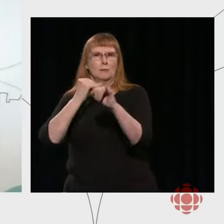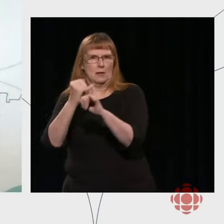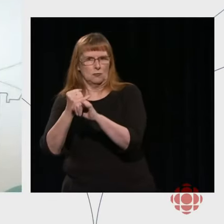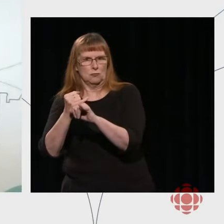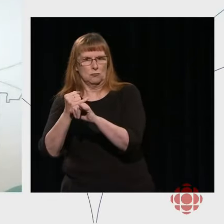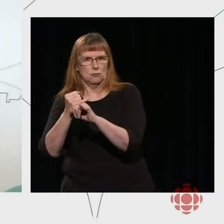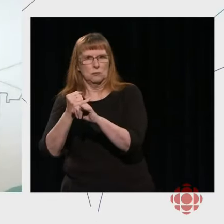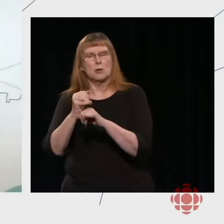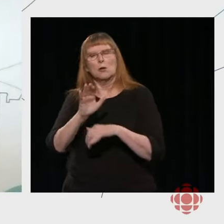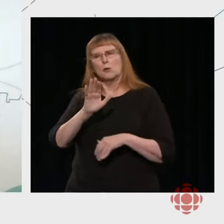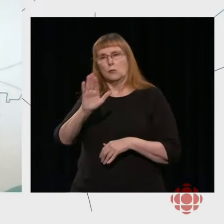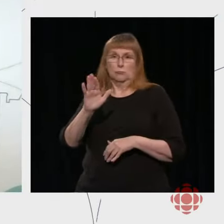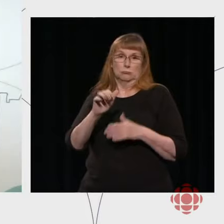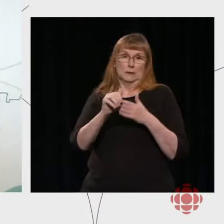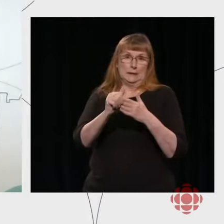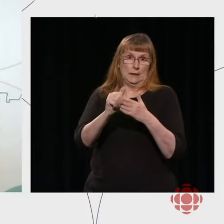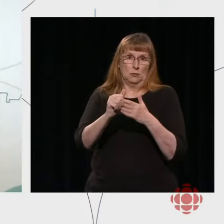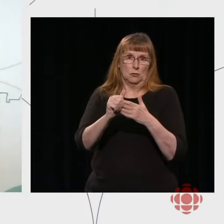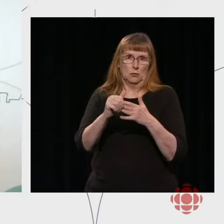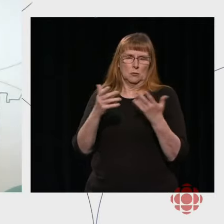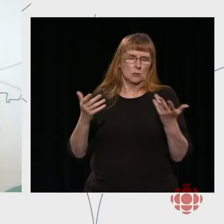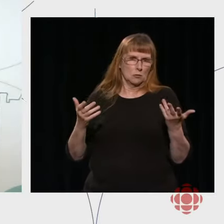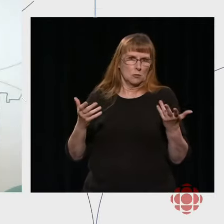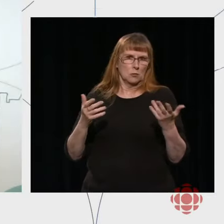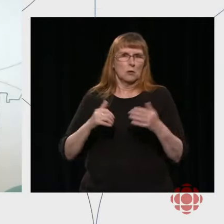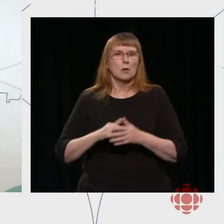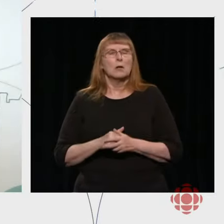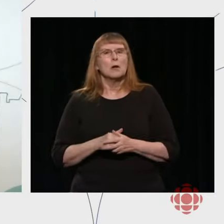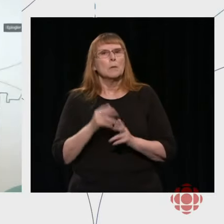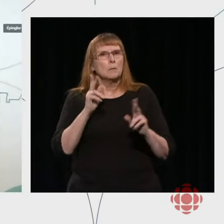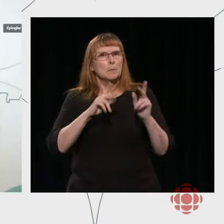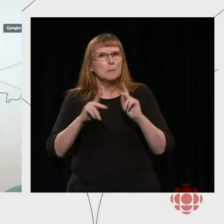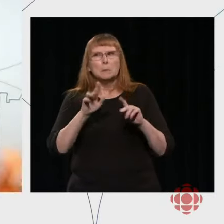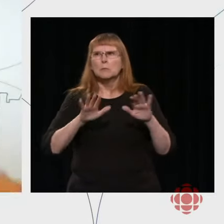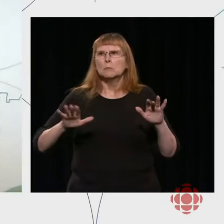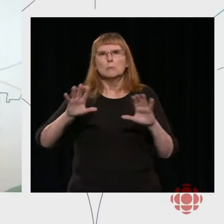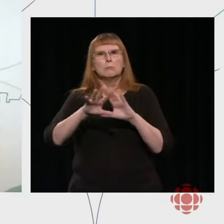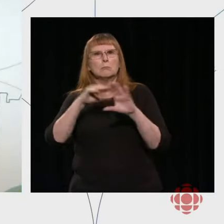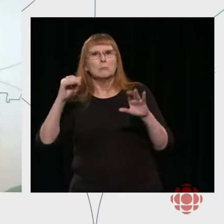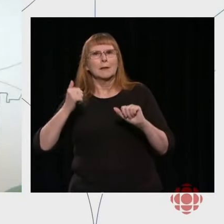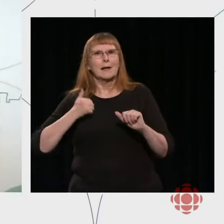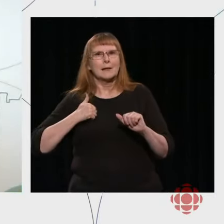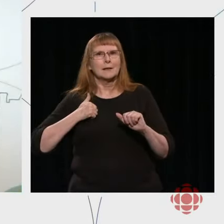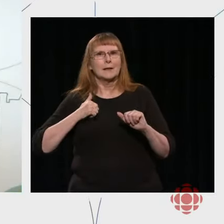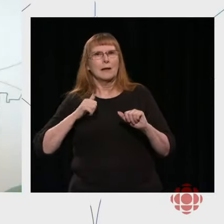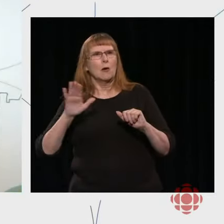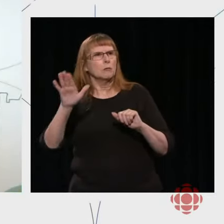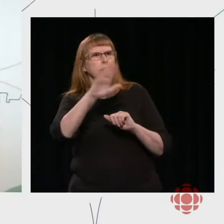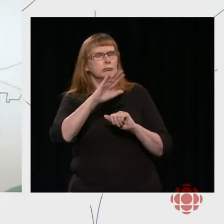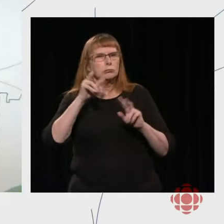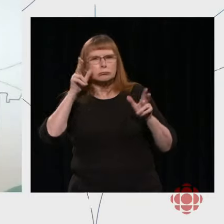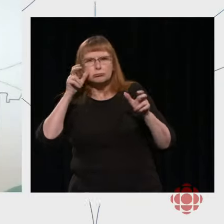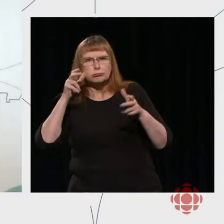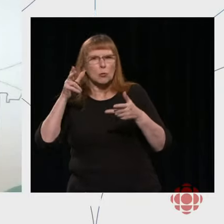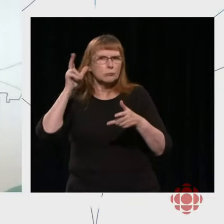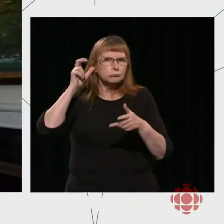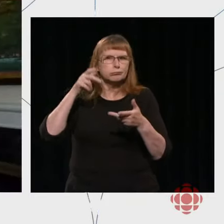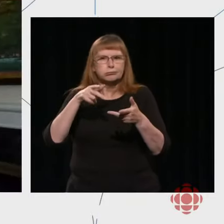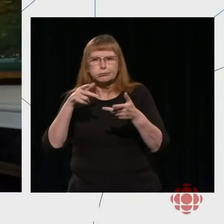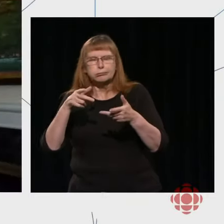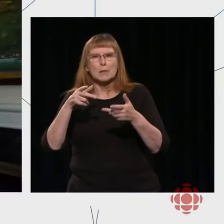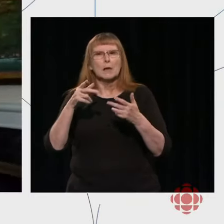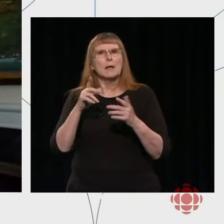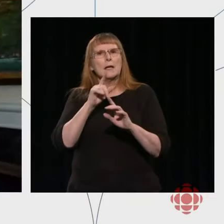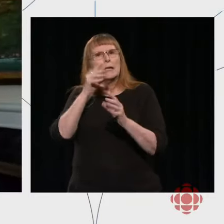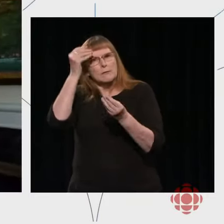our current context, people get information. And this is a question for Catherine Tate. We'll give